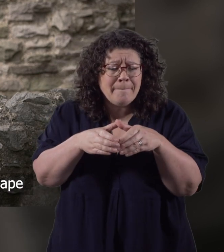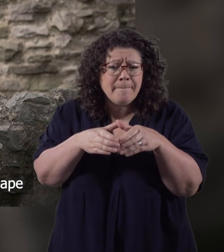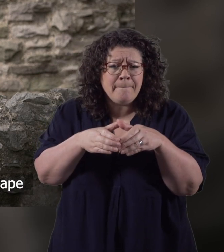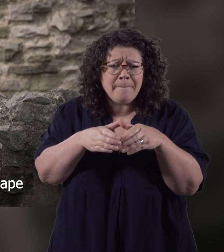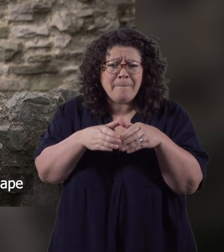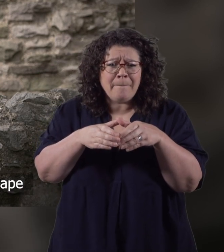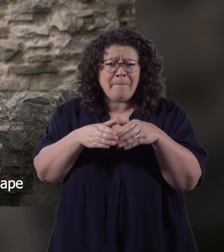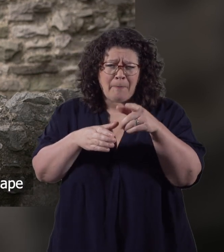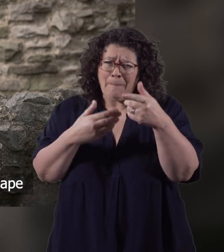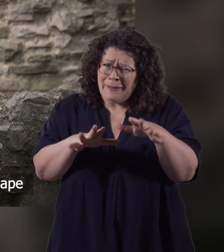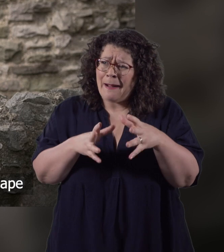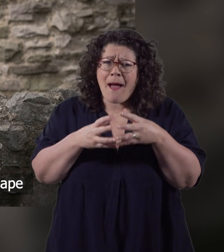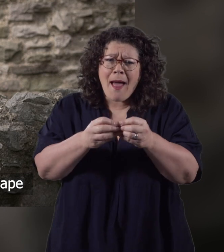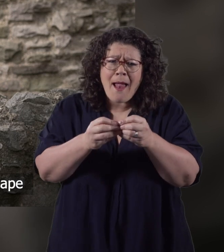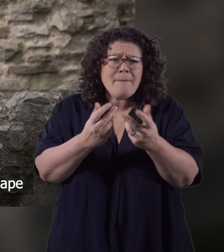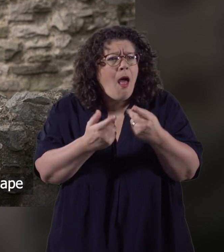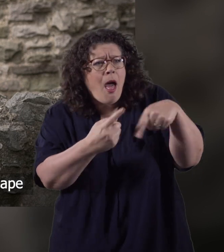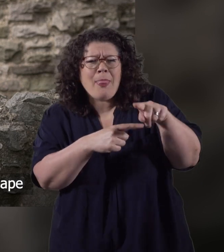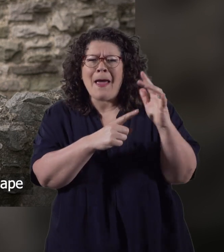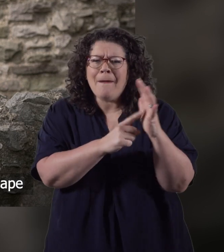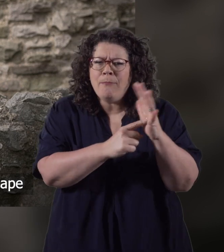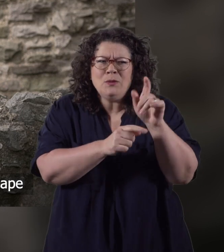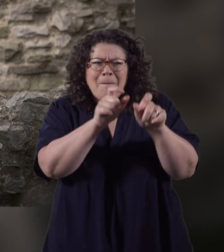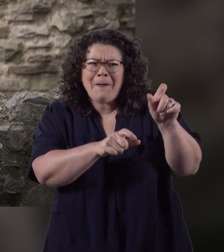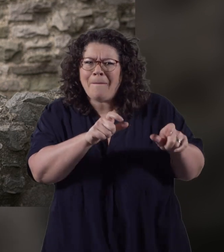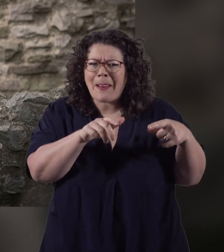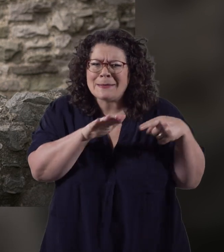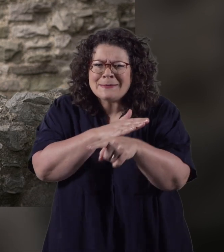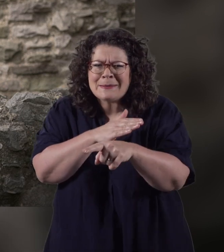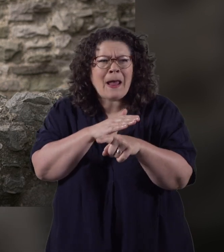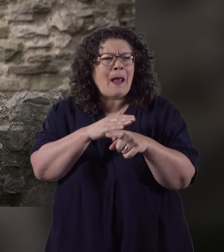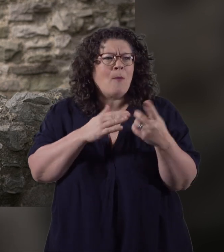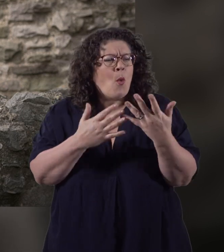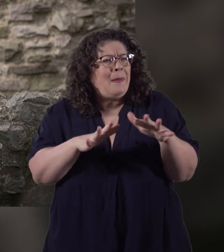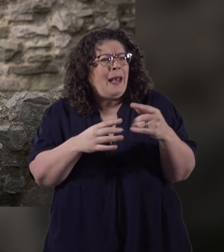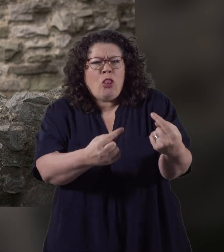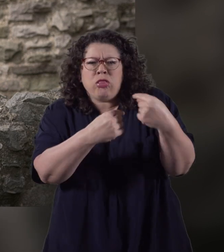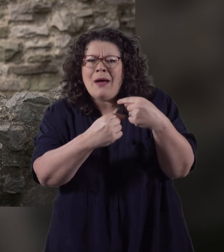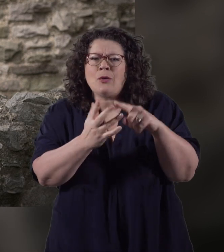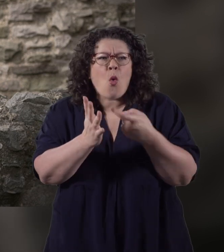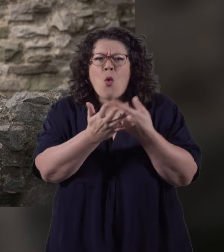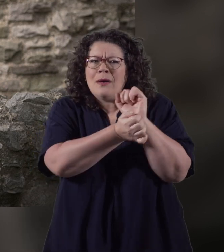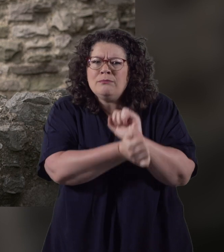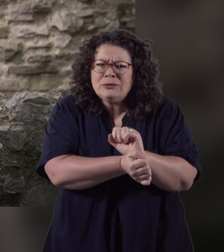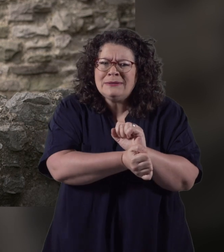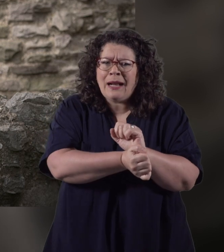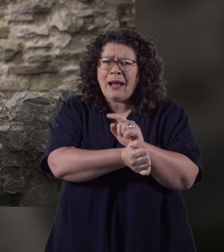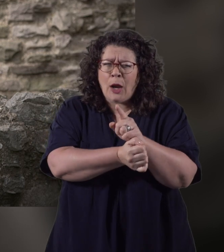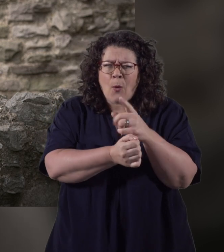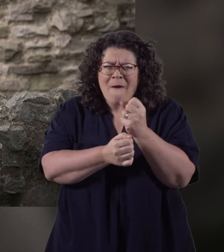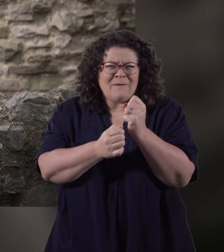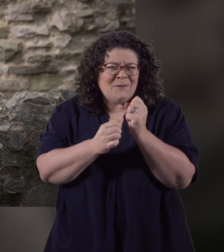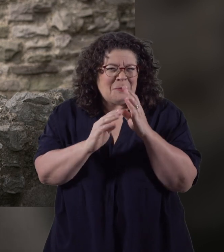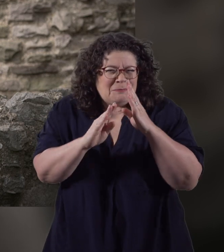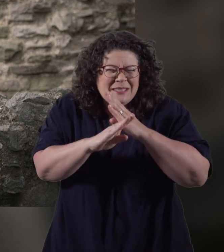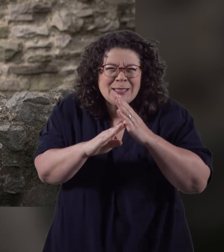That you've previously helped other important people escape when they've been under threat or imprisoned. And that you've